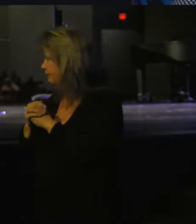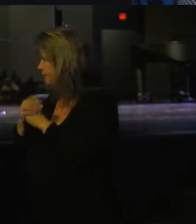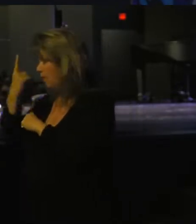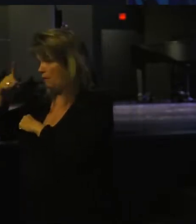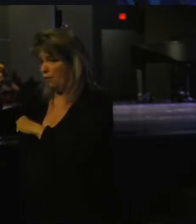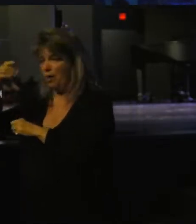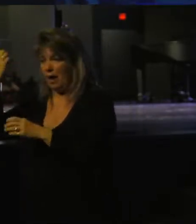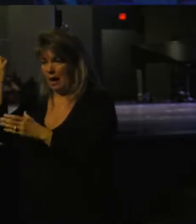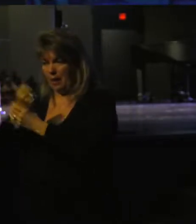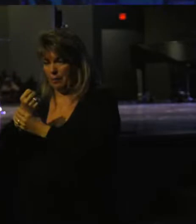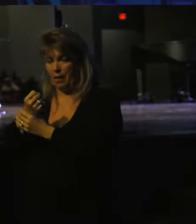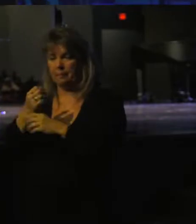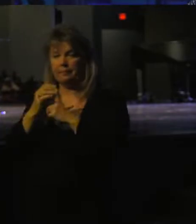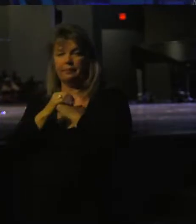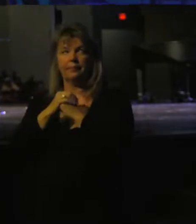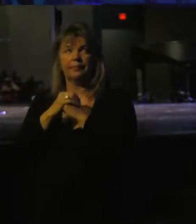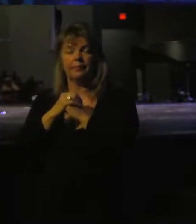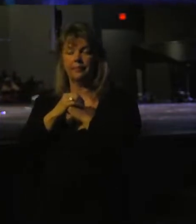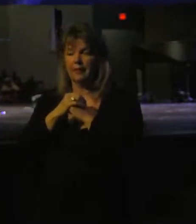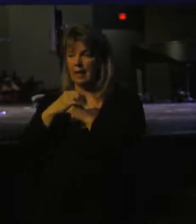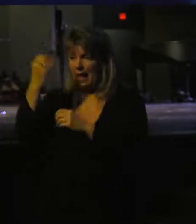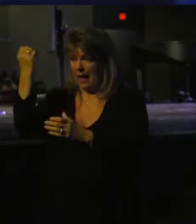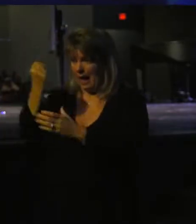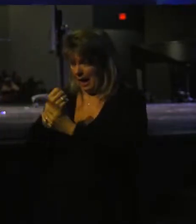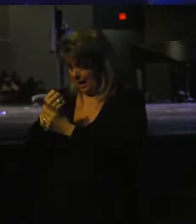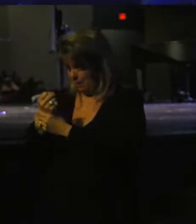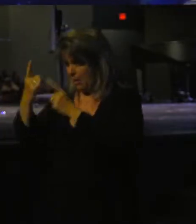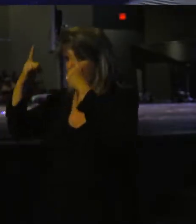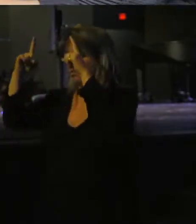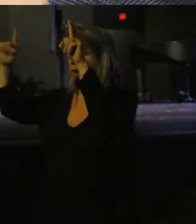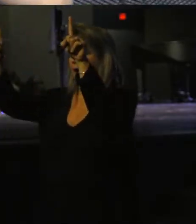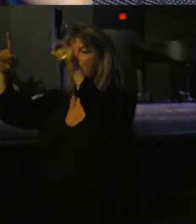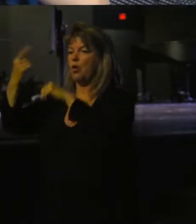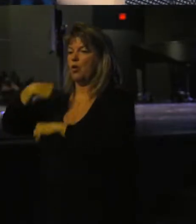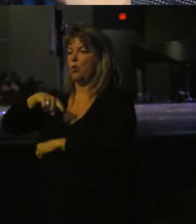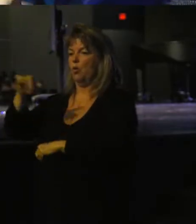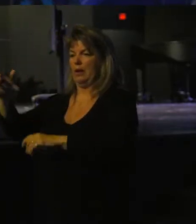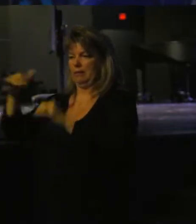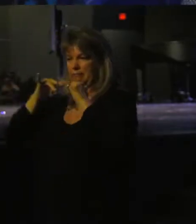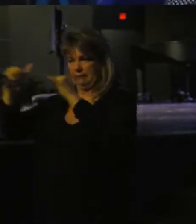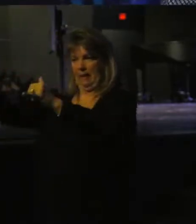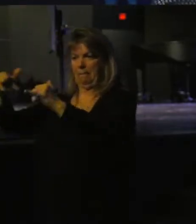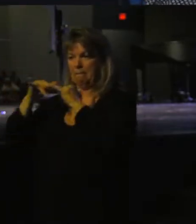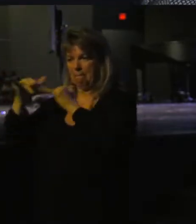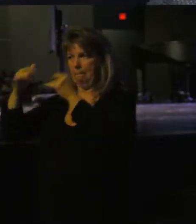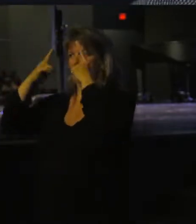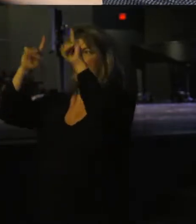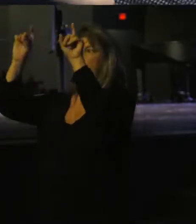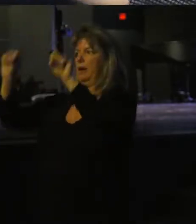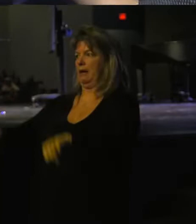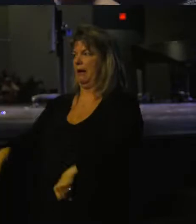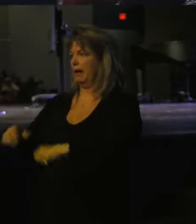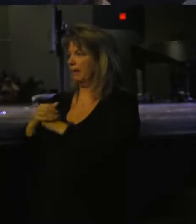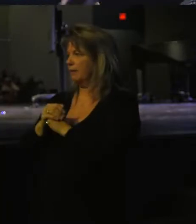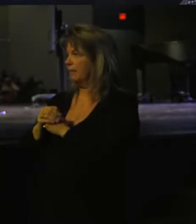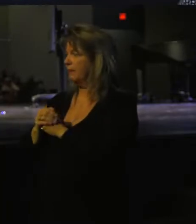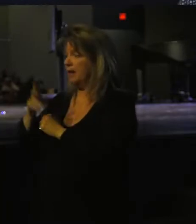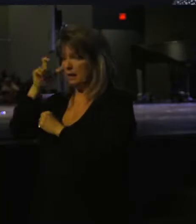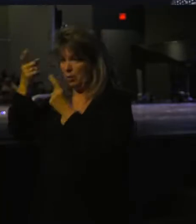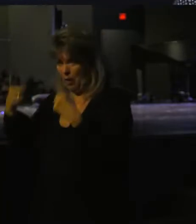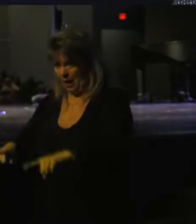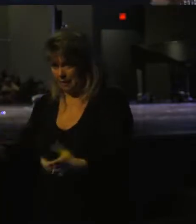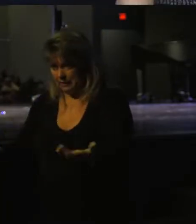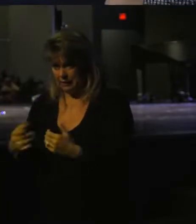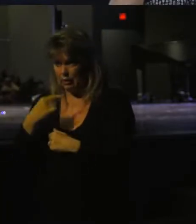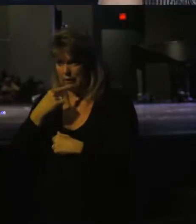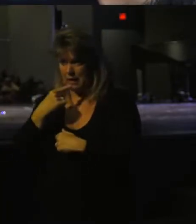Here's what's really cool about this. It's because Abraham triumphed, we too get the triumph. Look at me now. Look at what happens here.